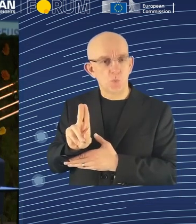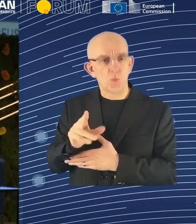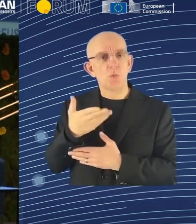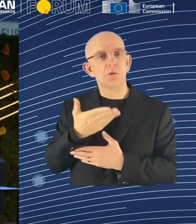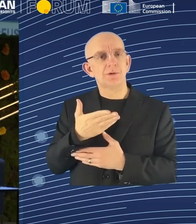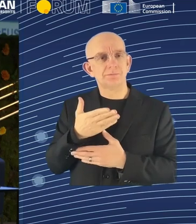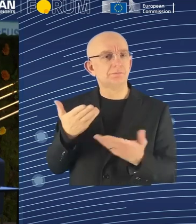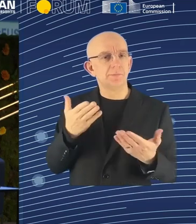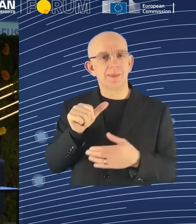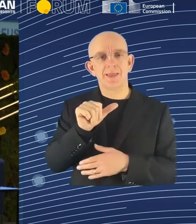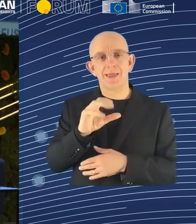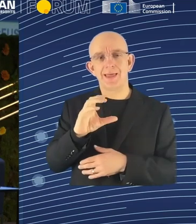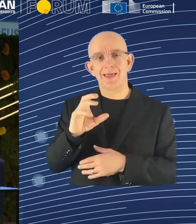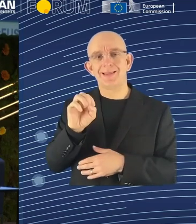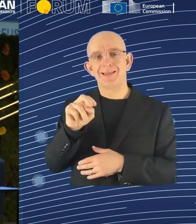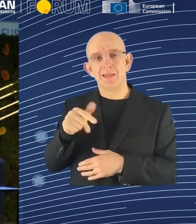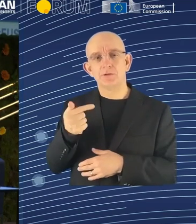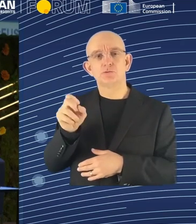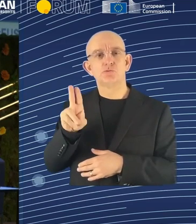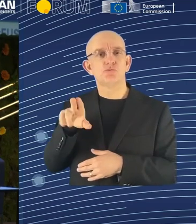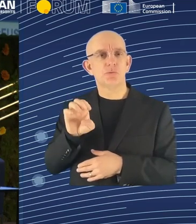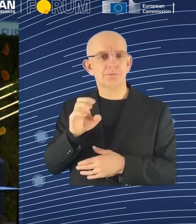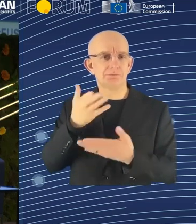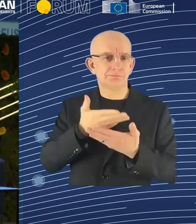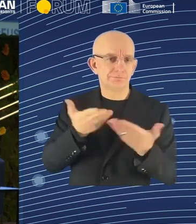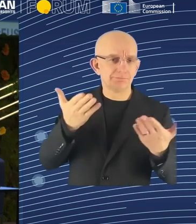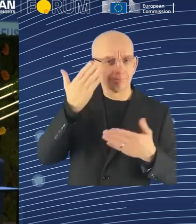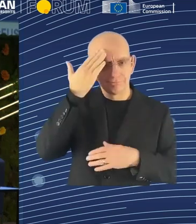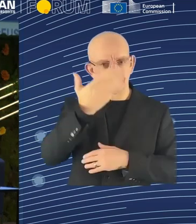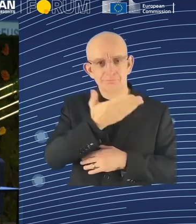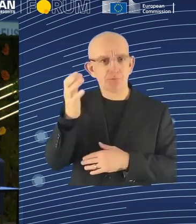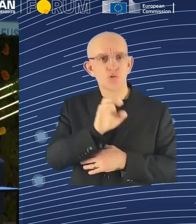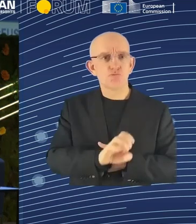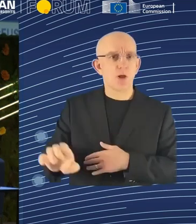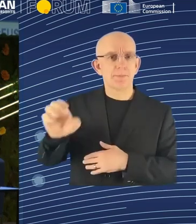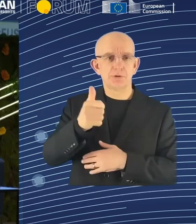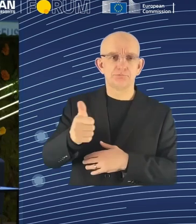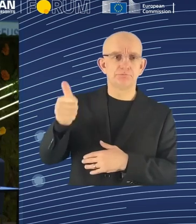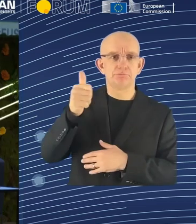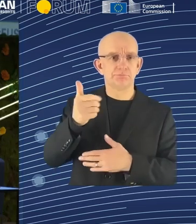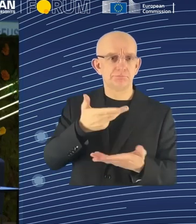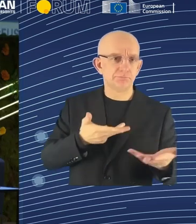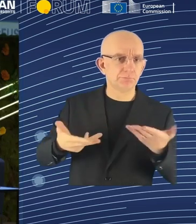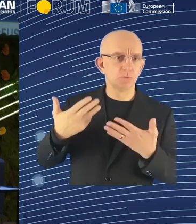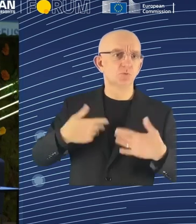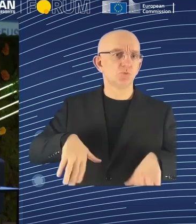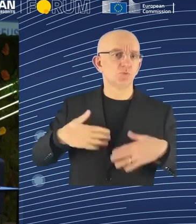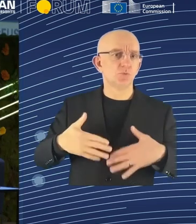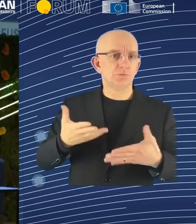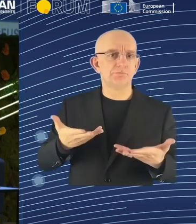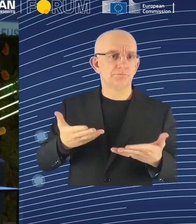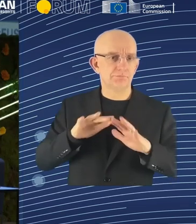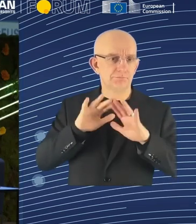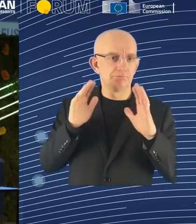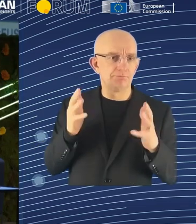That's correct. And also we have Ben Bottas, CEO of Eurochambers, organization representing 20 million businesses through its members,